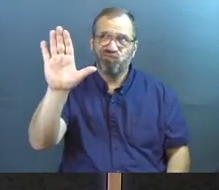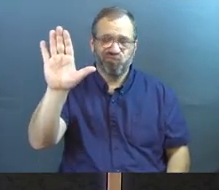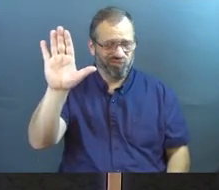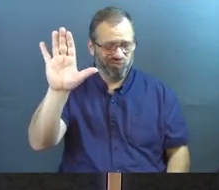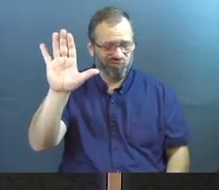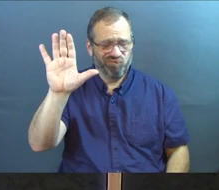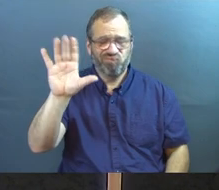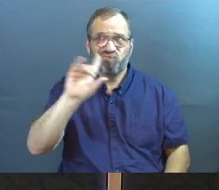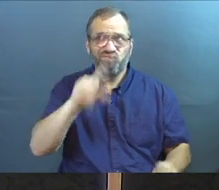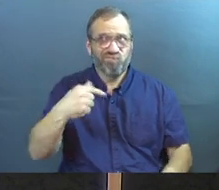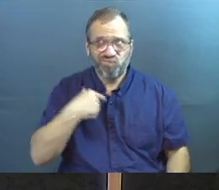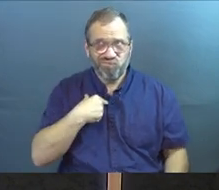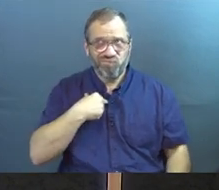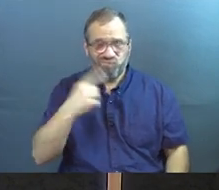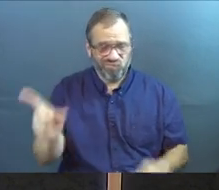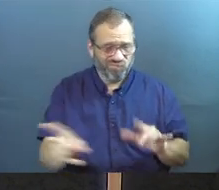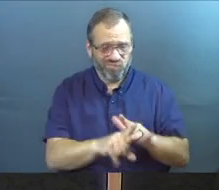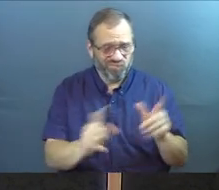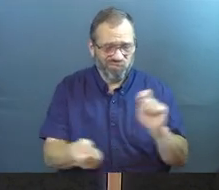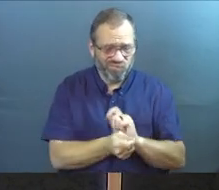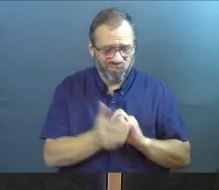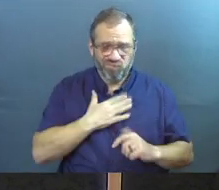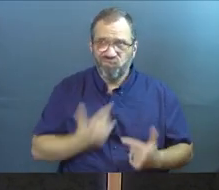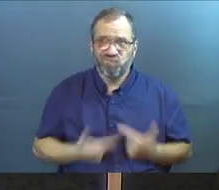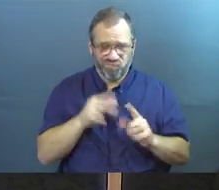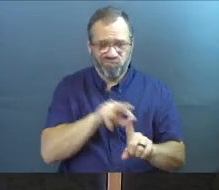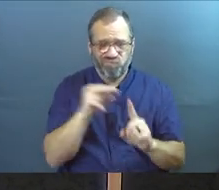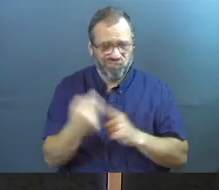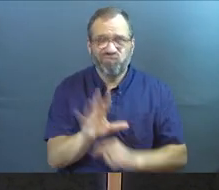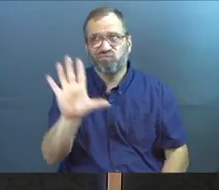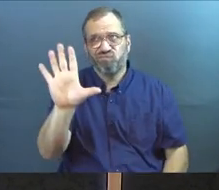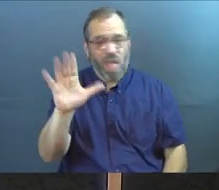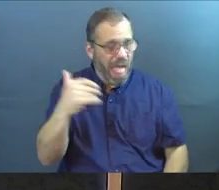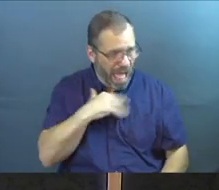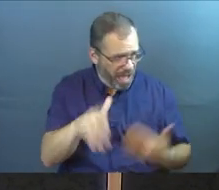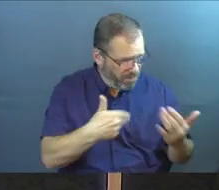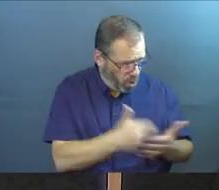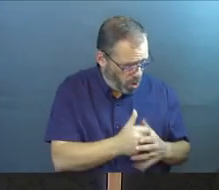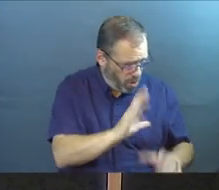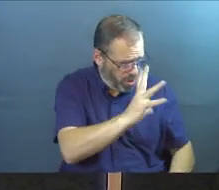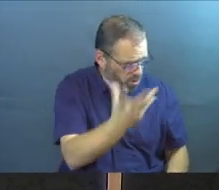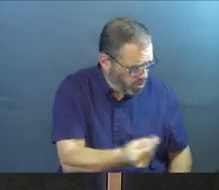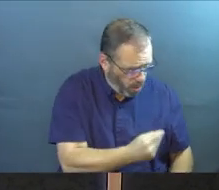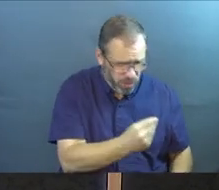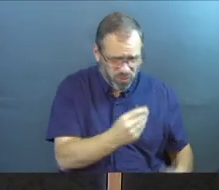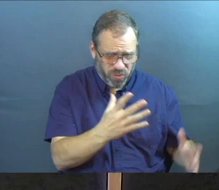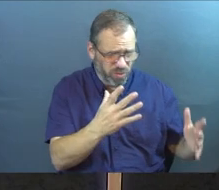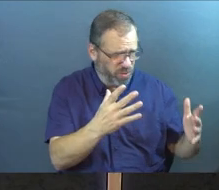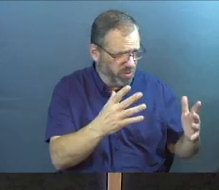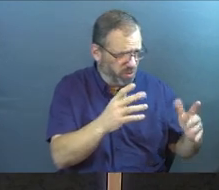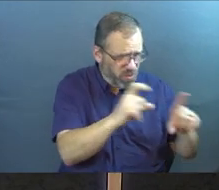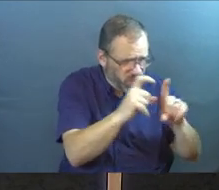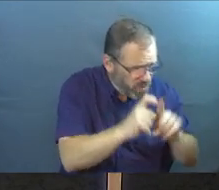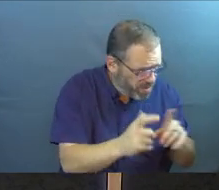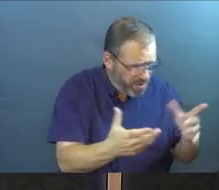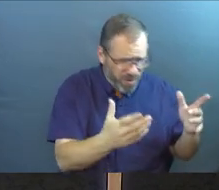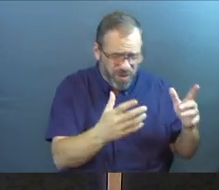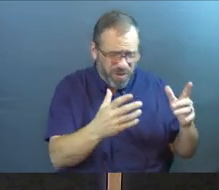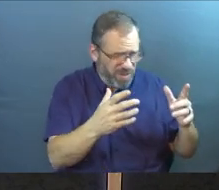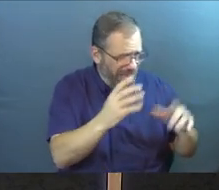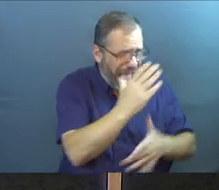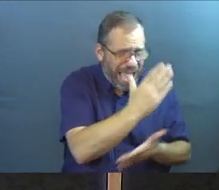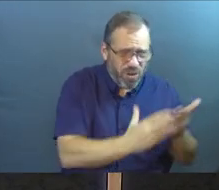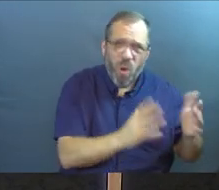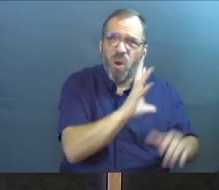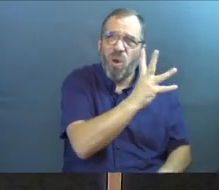not open to Jesus coming and changing my views on things. I've got all the cultural viewpoints on things. And I